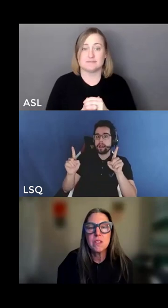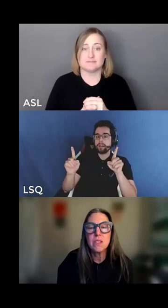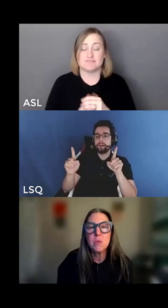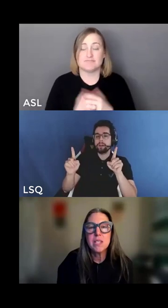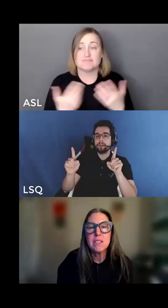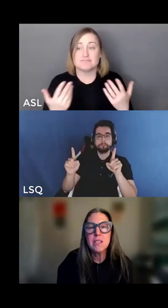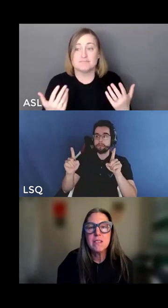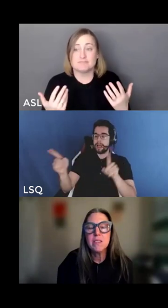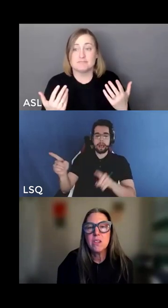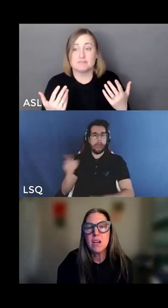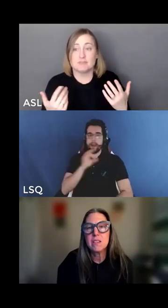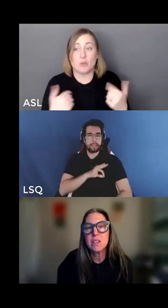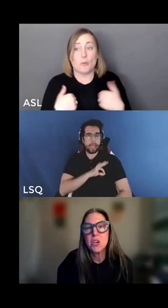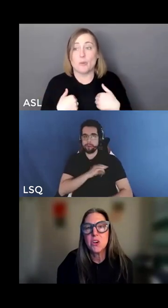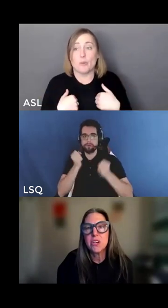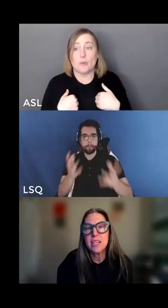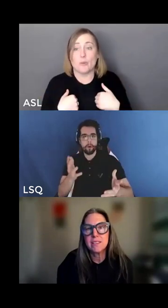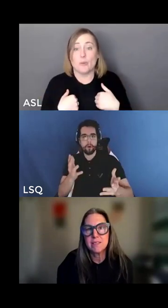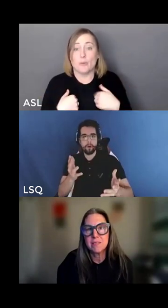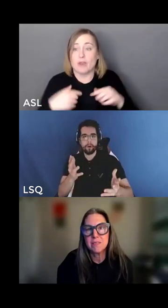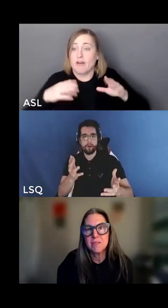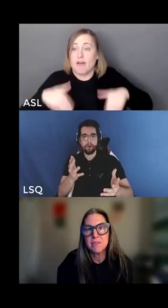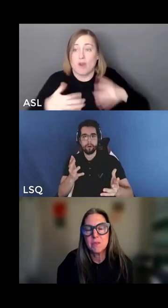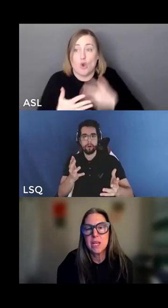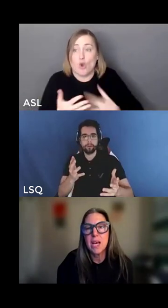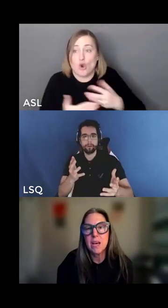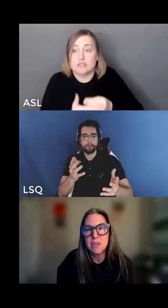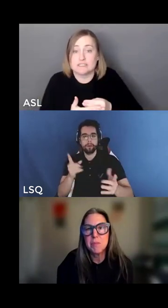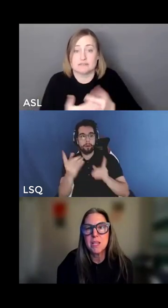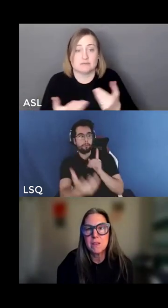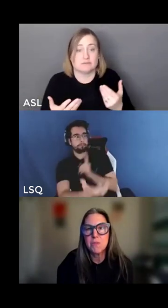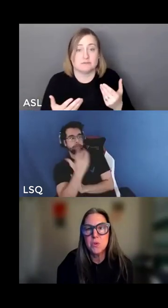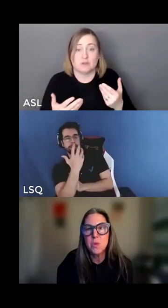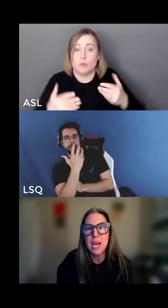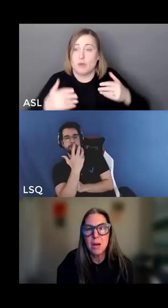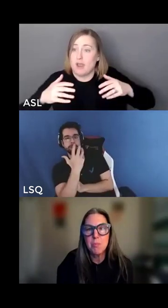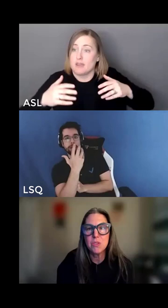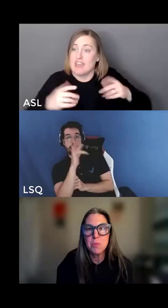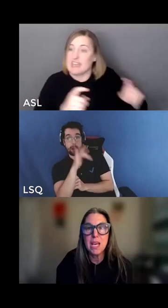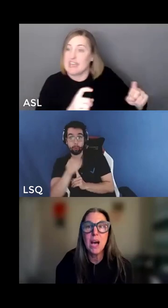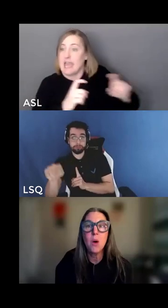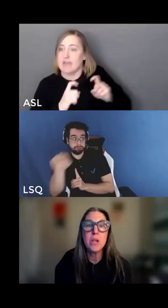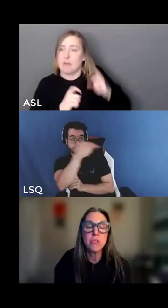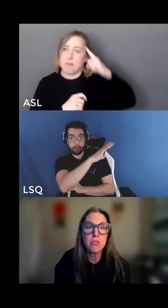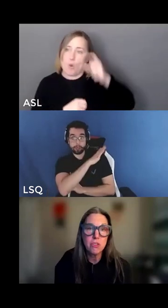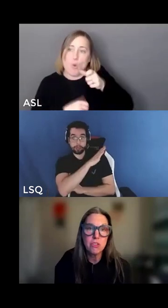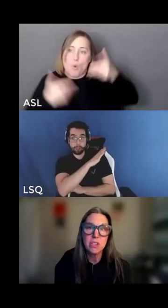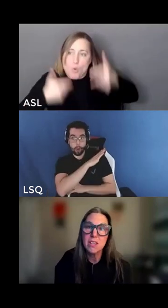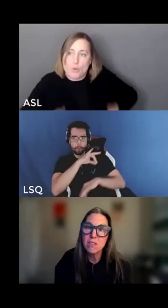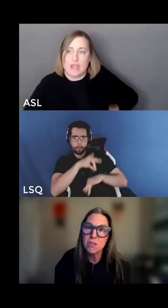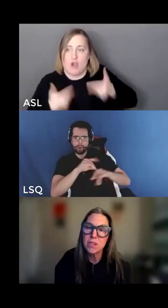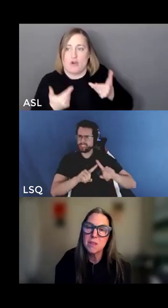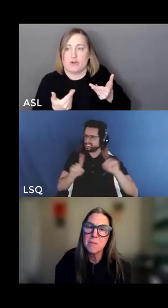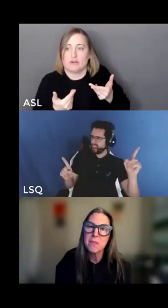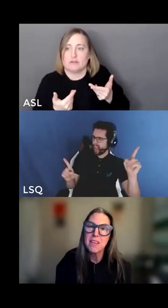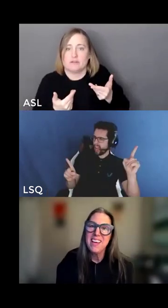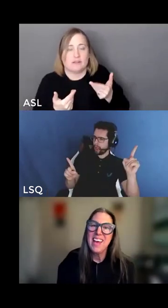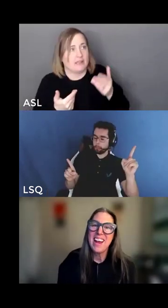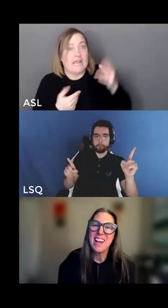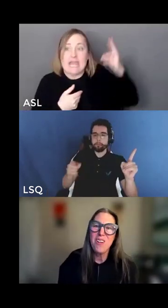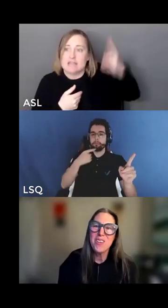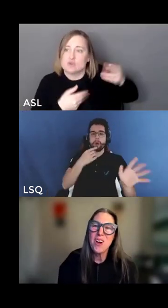don't we did not earn it we have it because of who we happen to be how we are structured in history